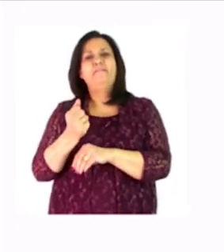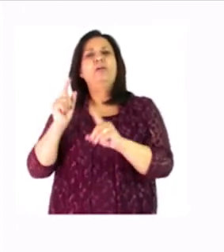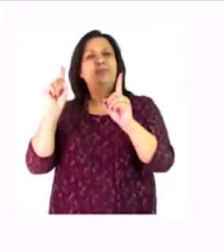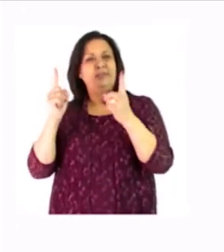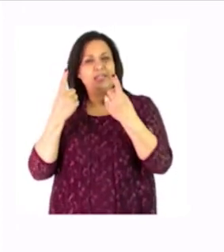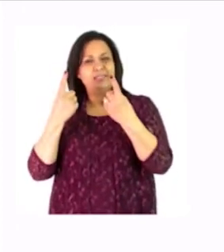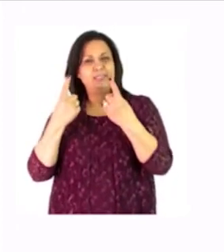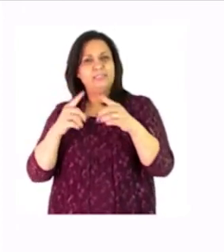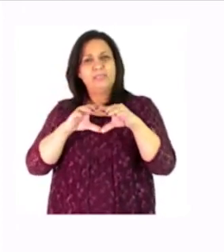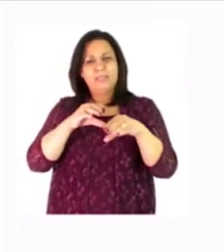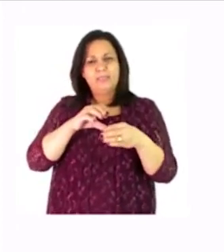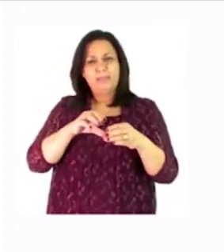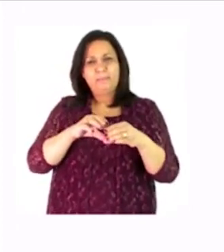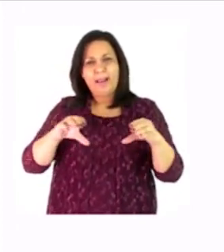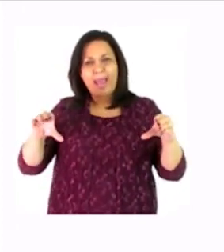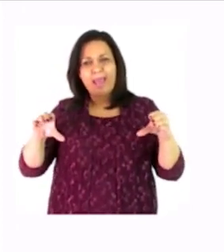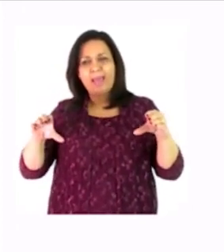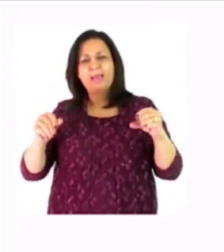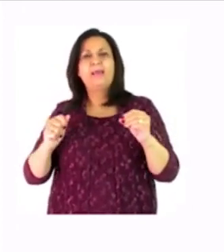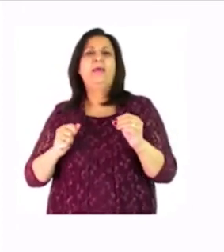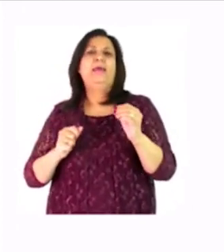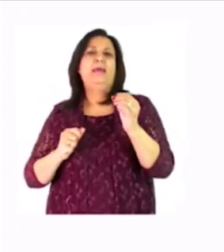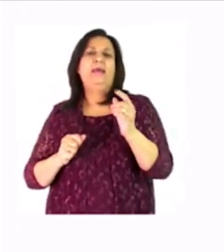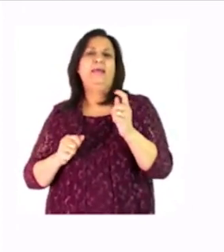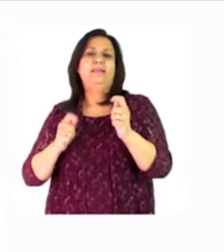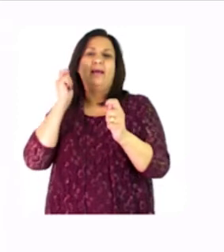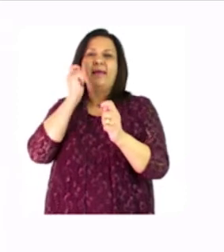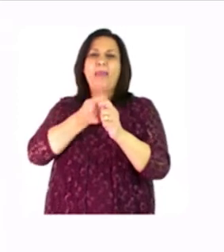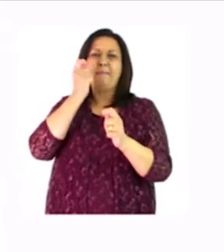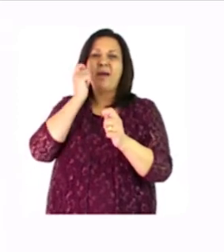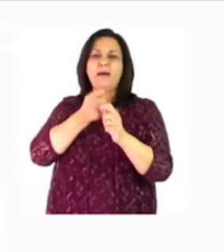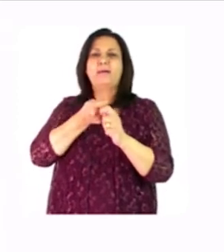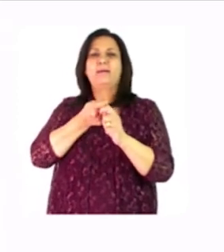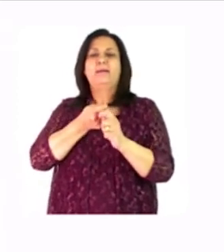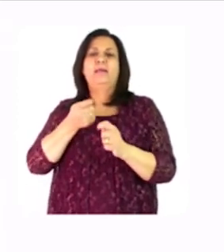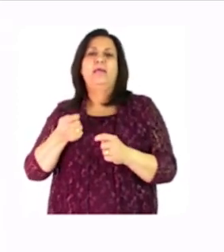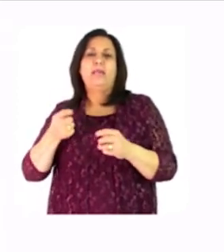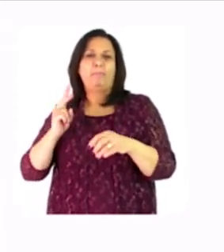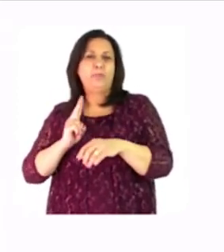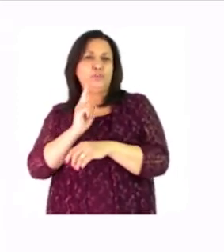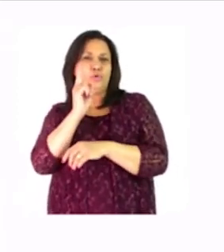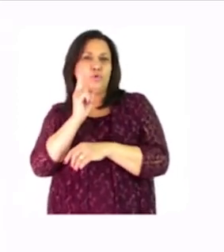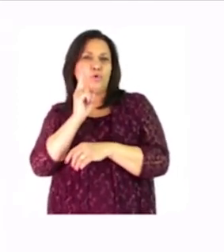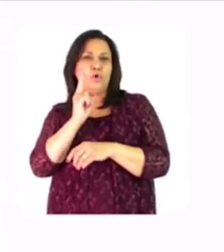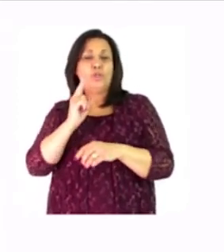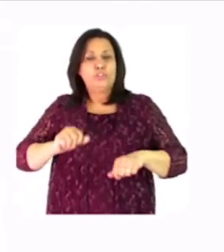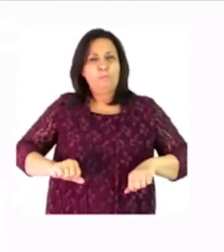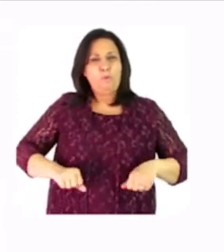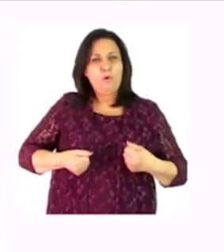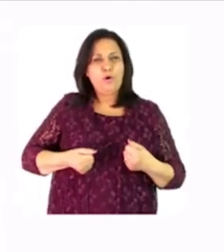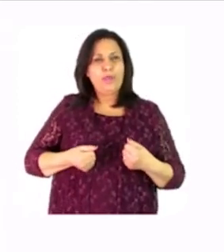one and the planks and then picture picture two is where the boy has a hammer in his hand